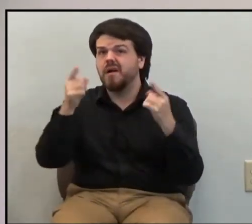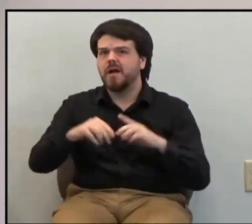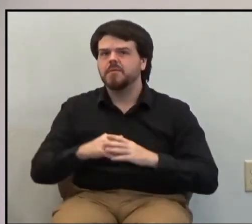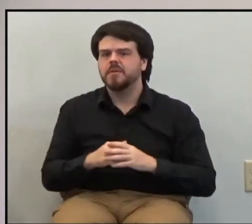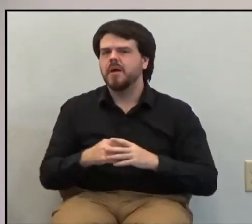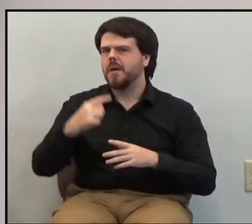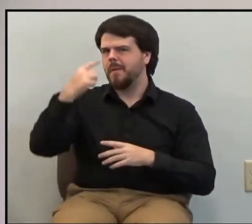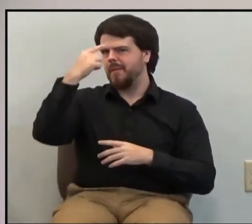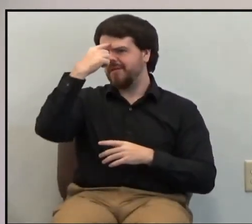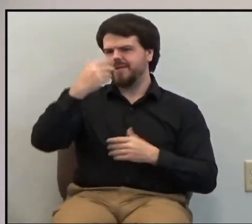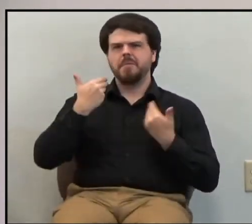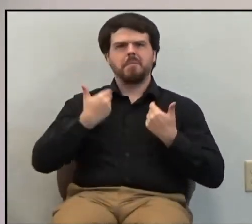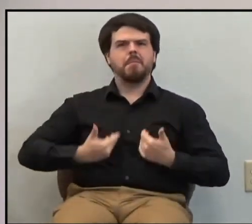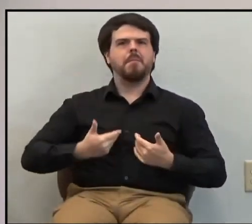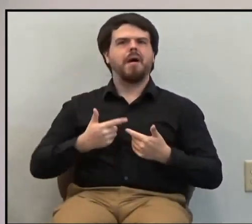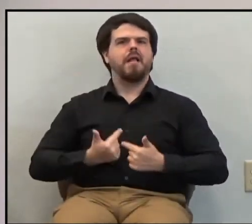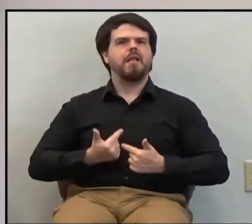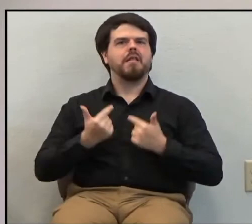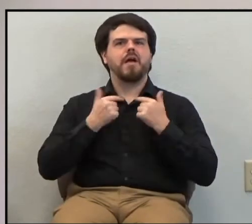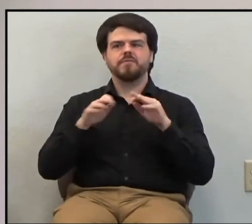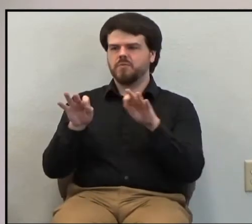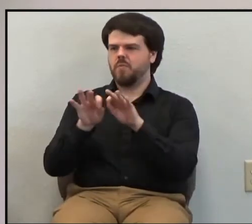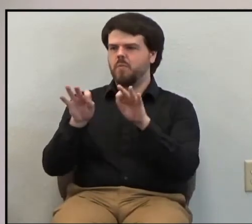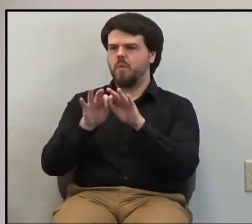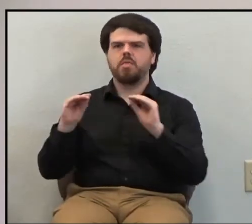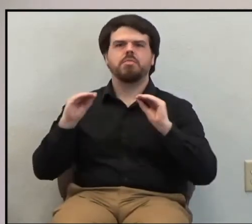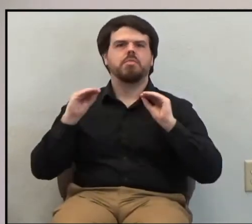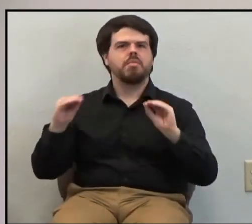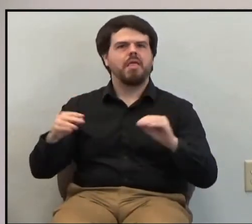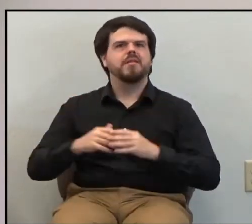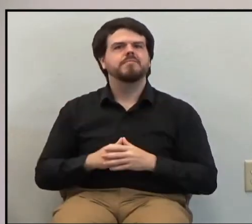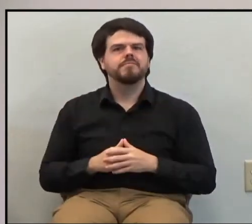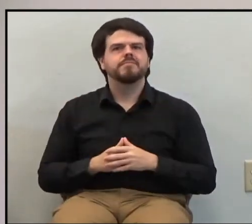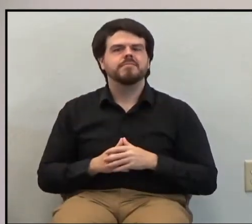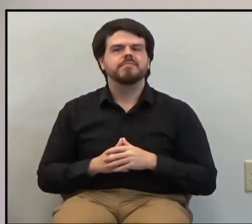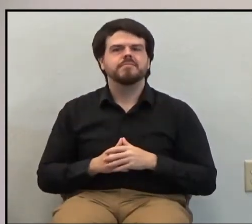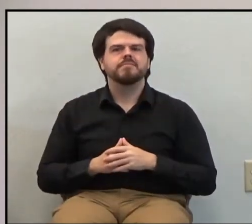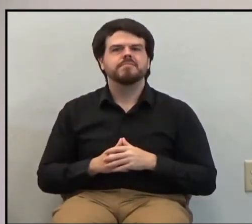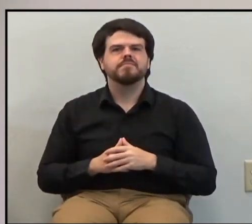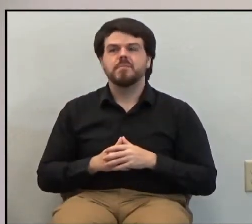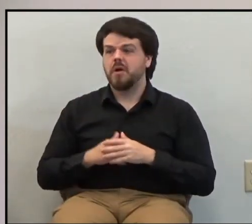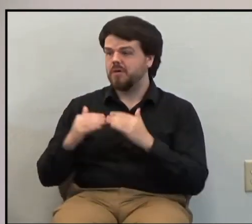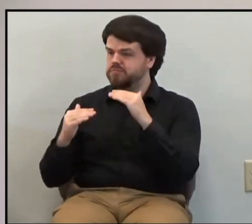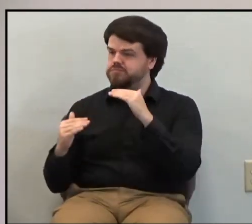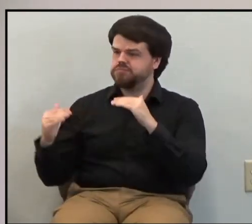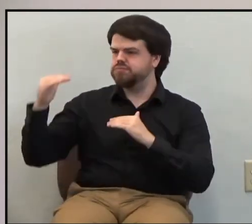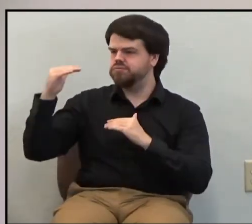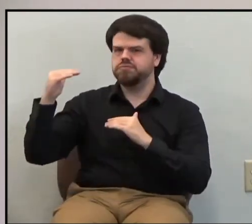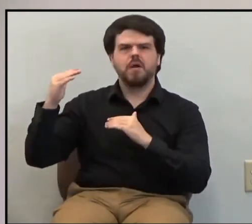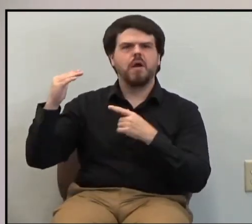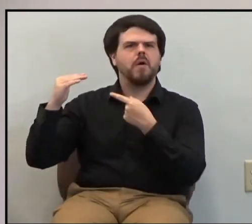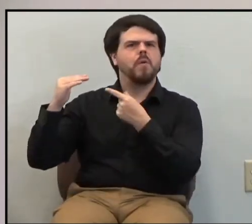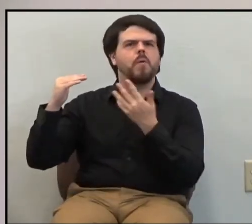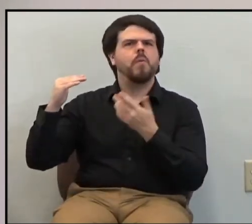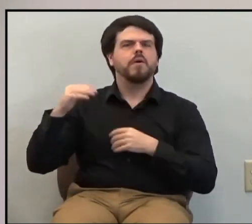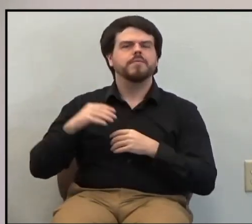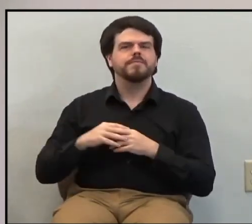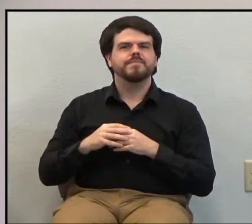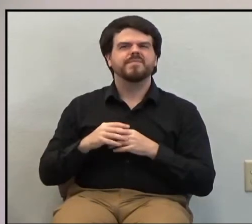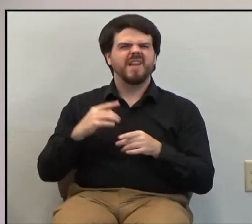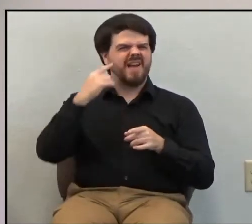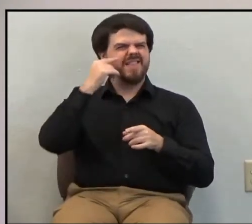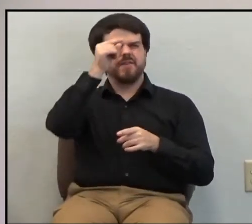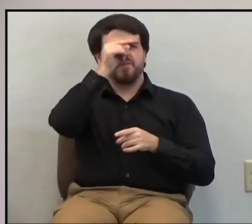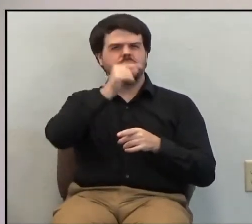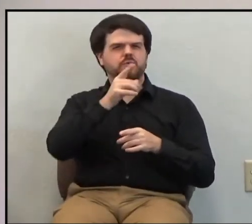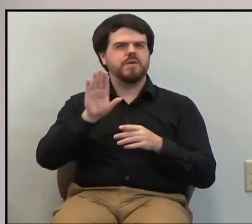life worth nothing to me. My only aim, I think from the Greek